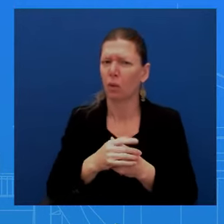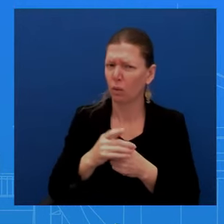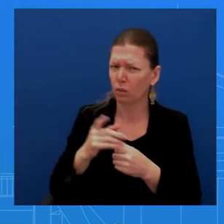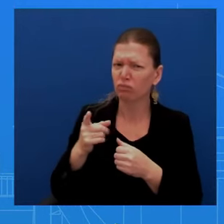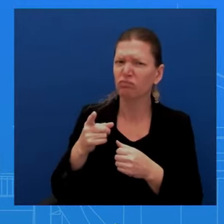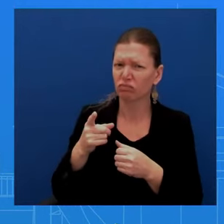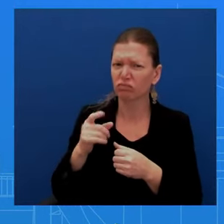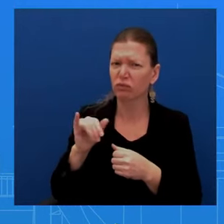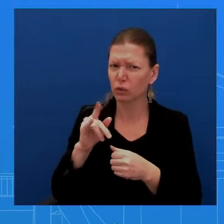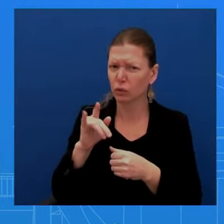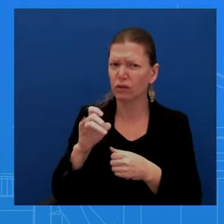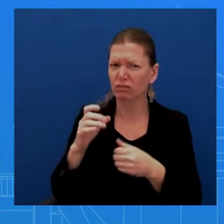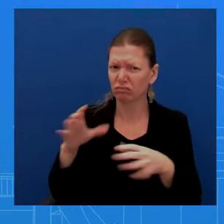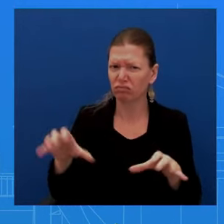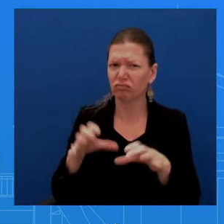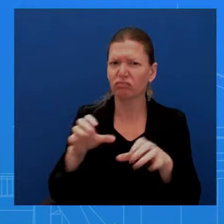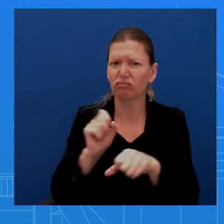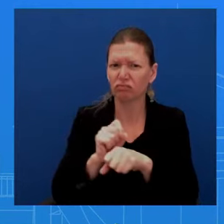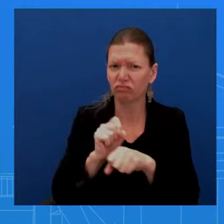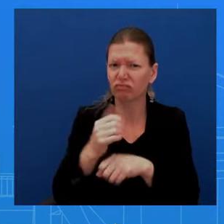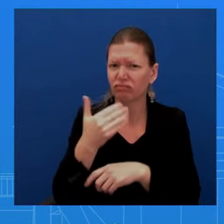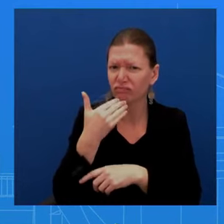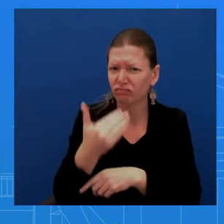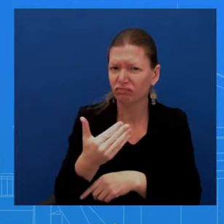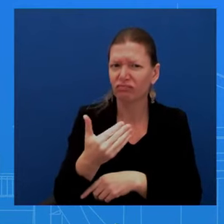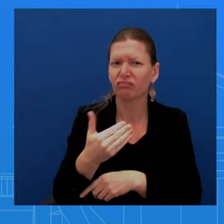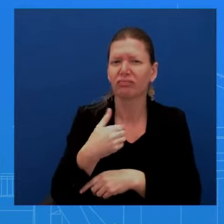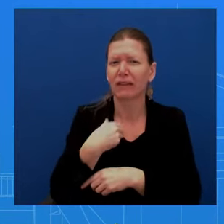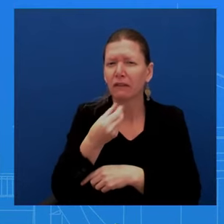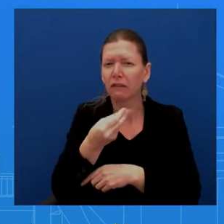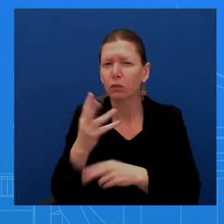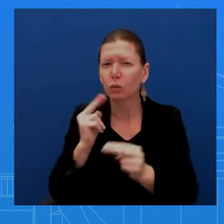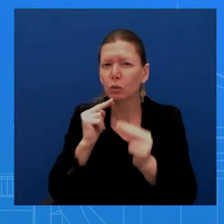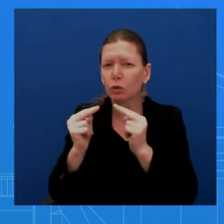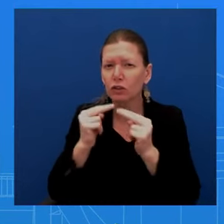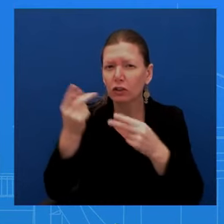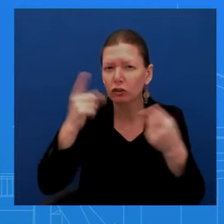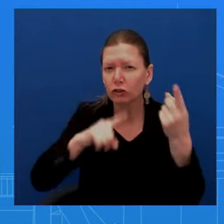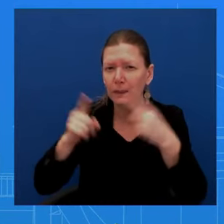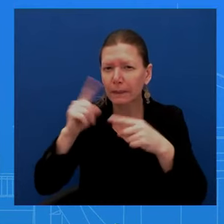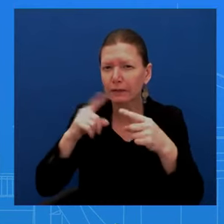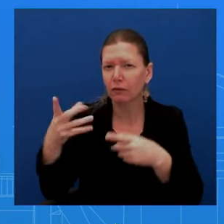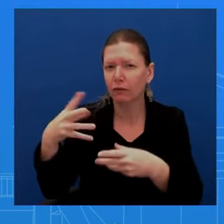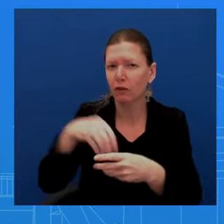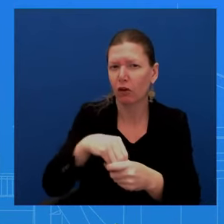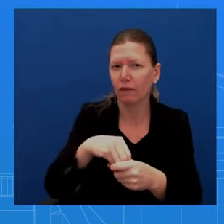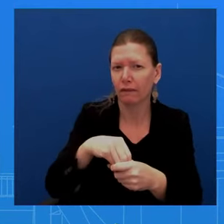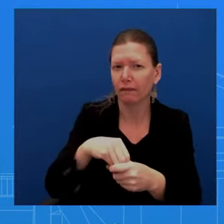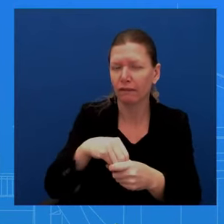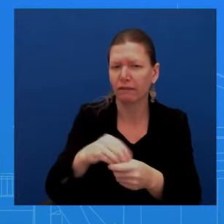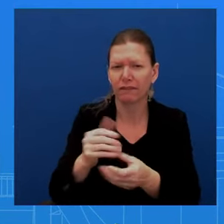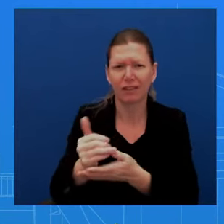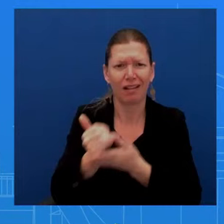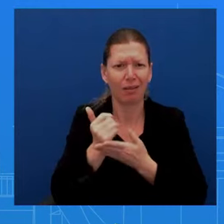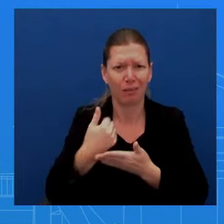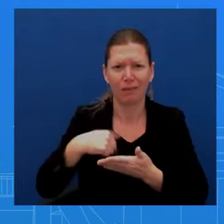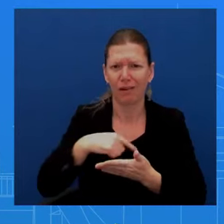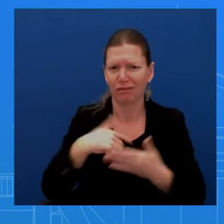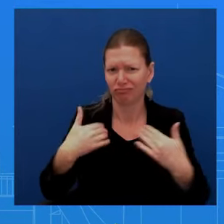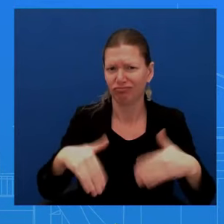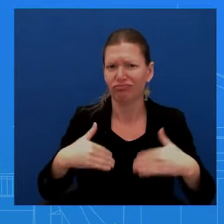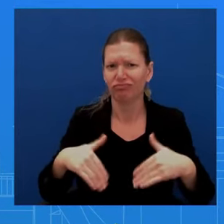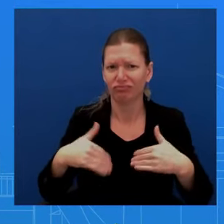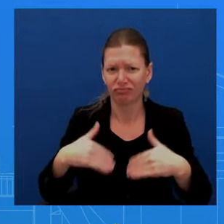helped either with technical assistance or being directly involved, land, uh, land some of those agreements that were incredibly important to